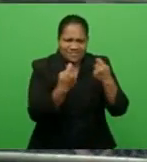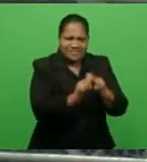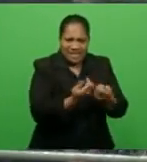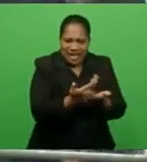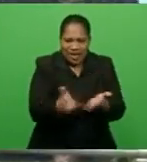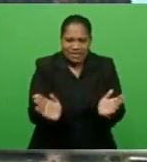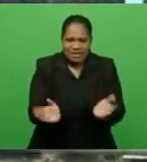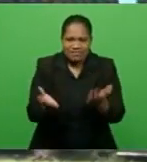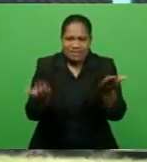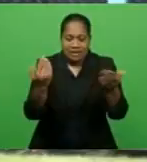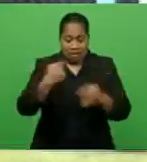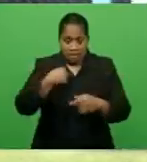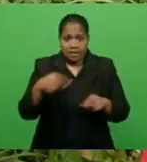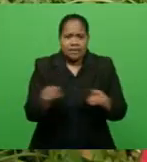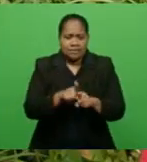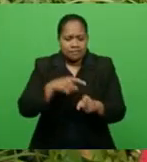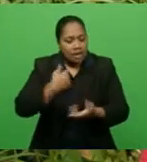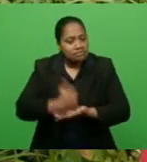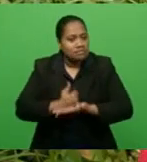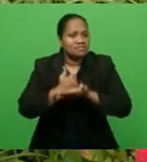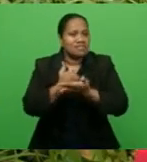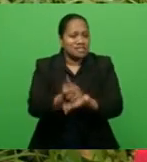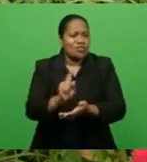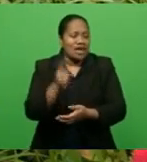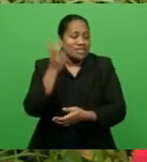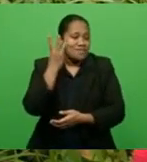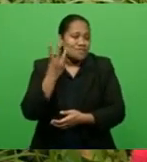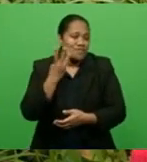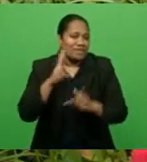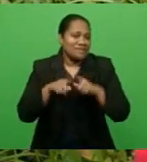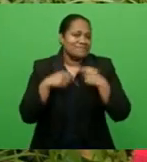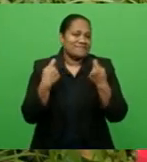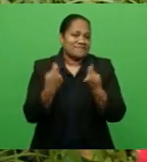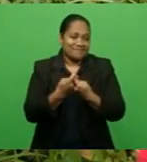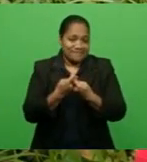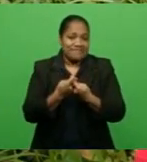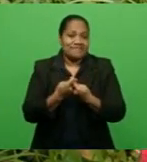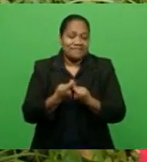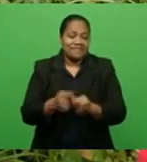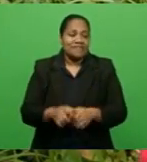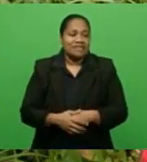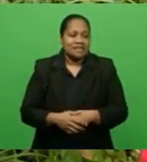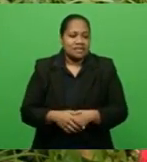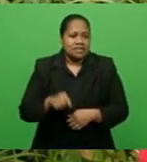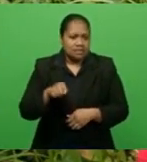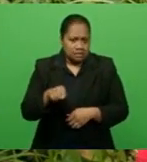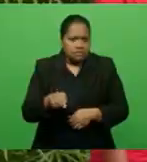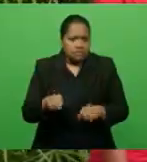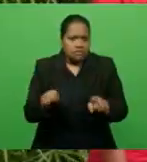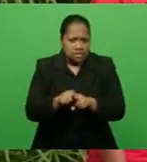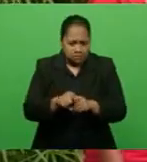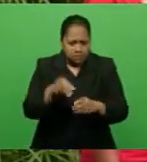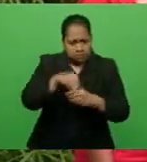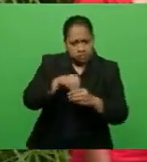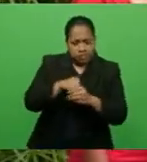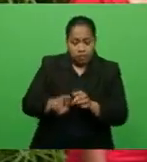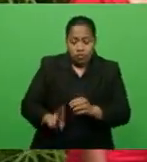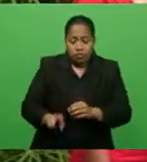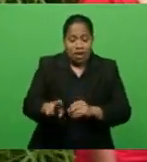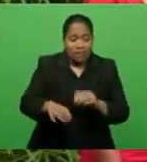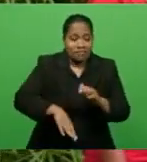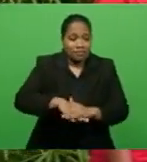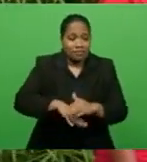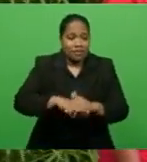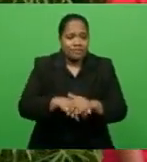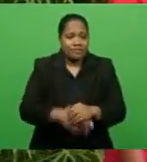roles. I also assist the women's team, which is also part of Rewa Football. The role came with its